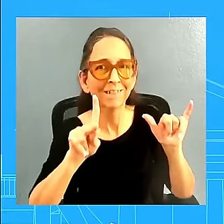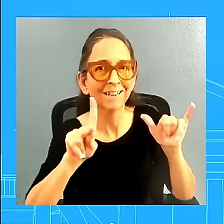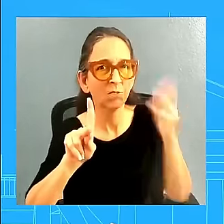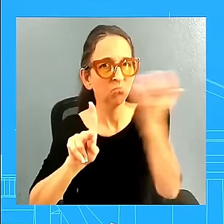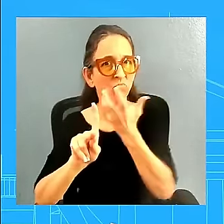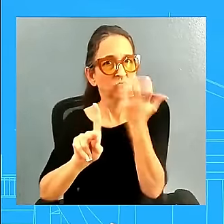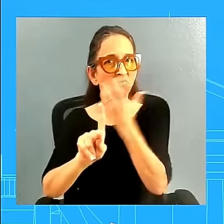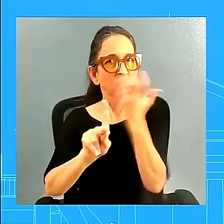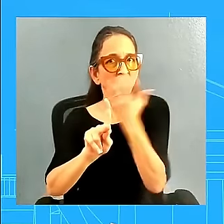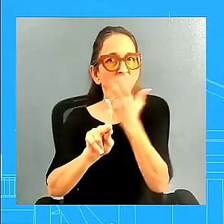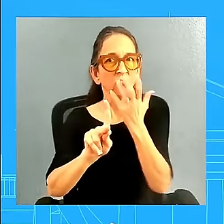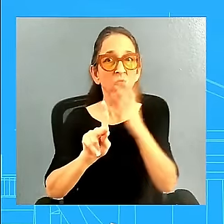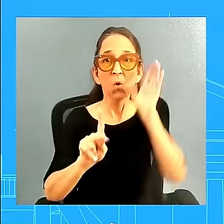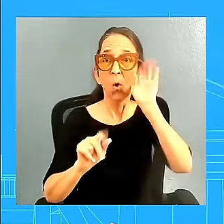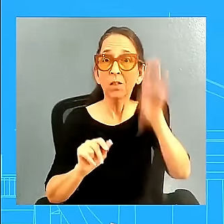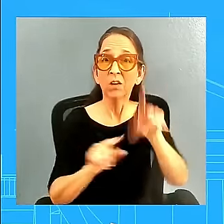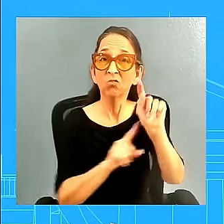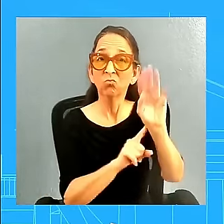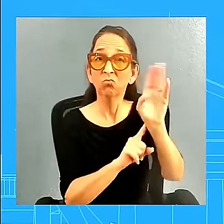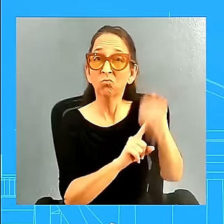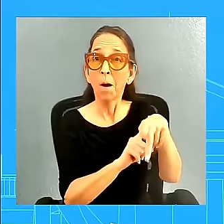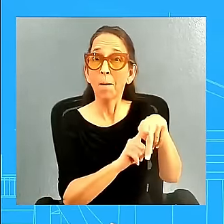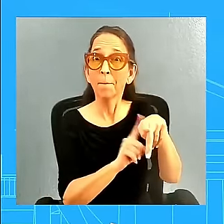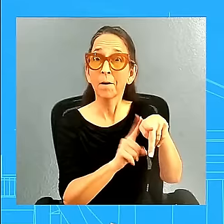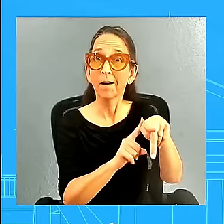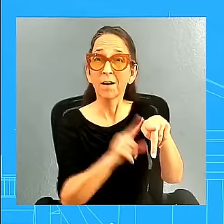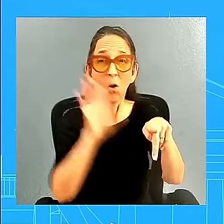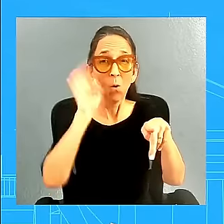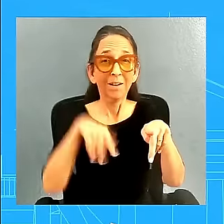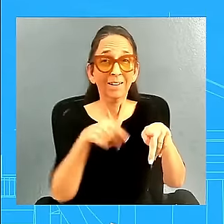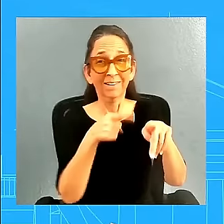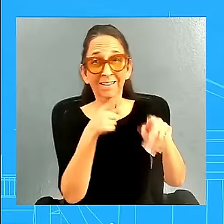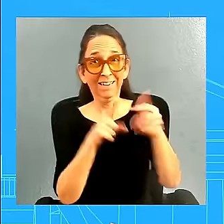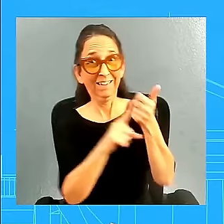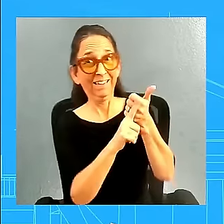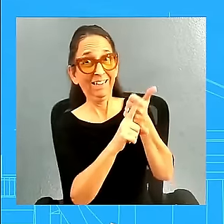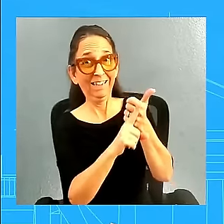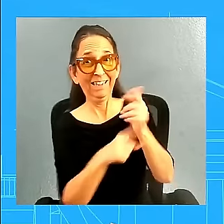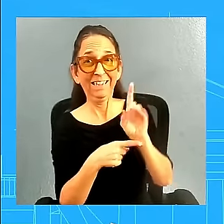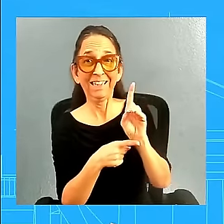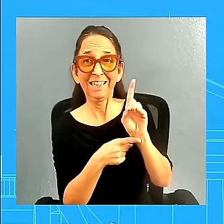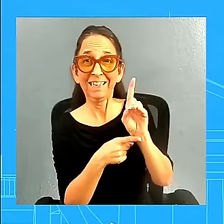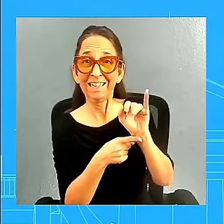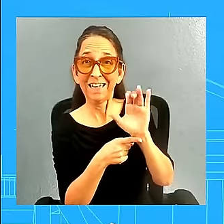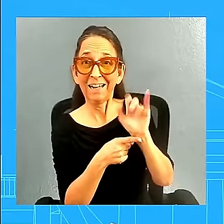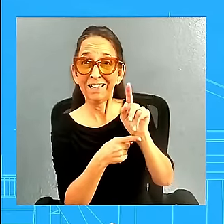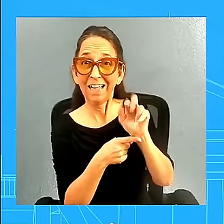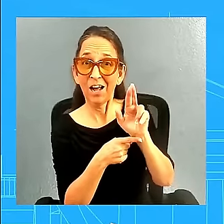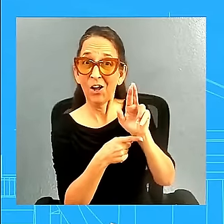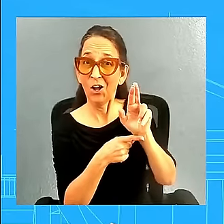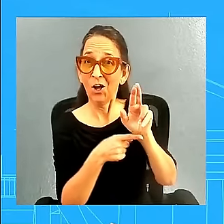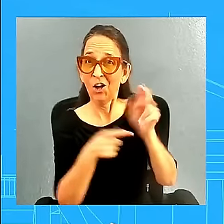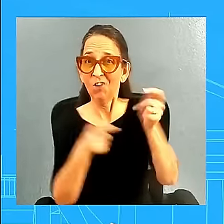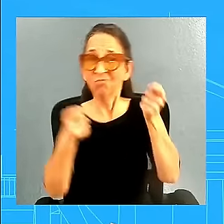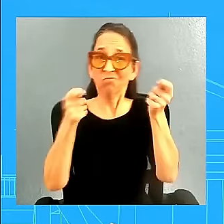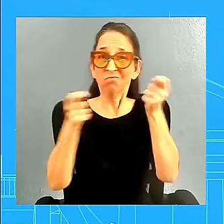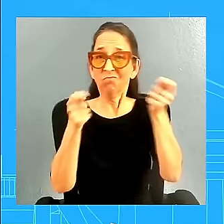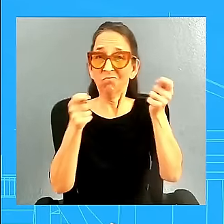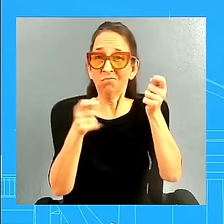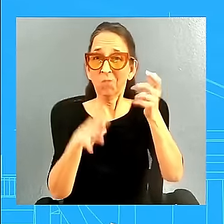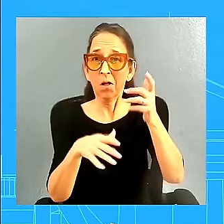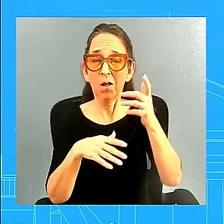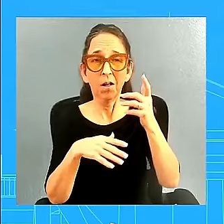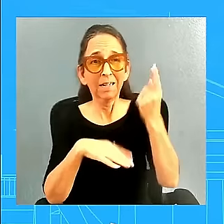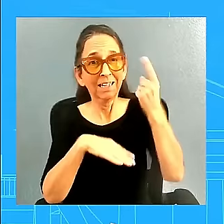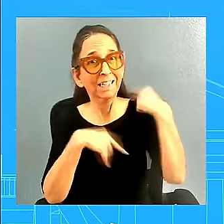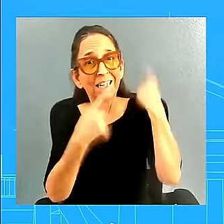This is him, not us, this is him. And it's not just all, this is not just us, the White House saying this. Uh, you've heard it